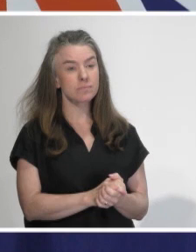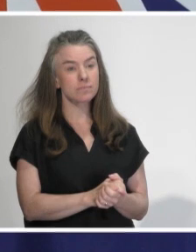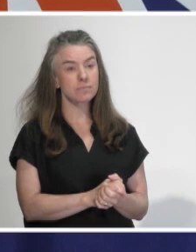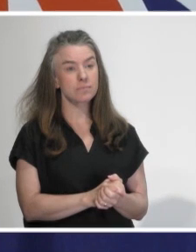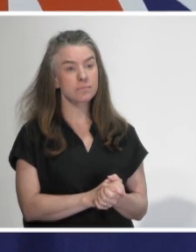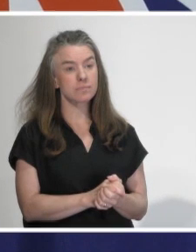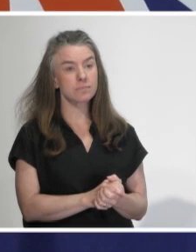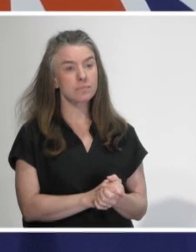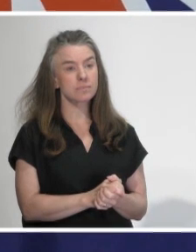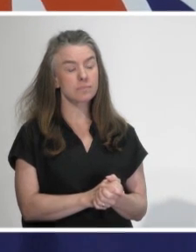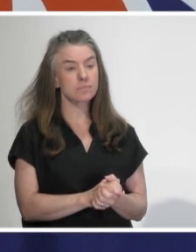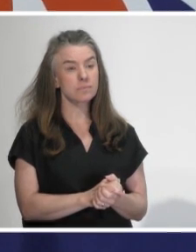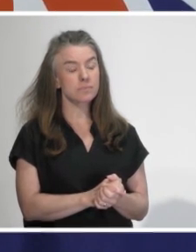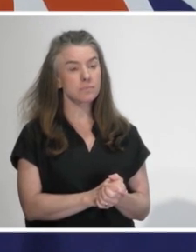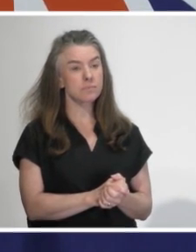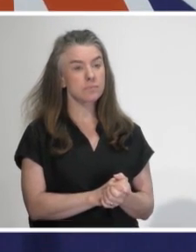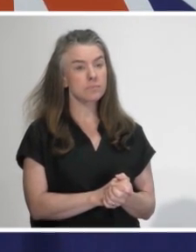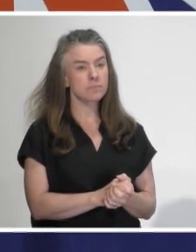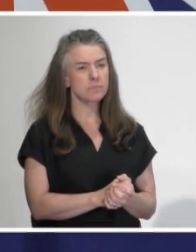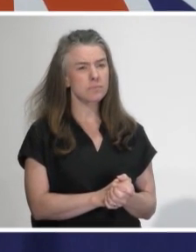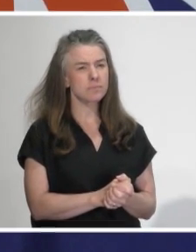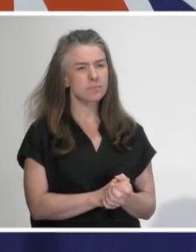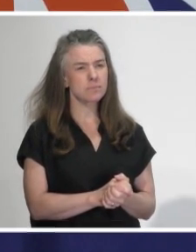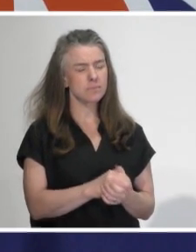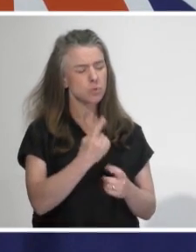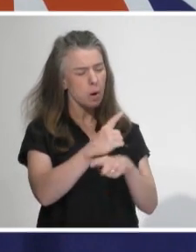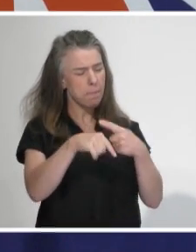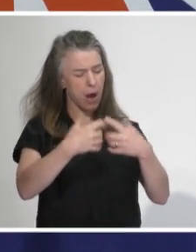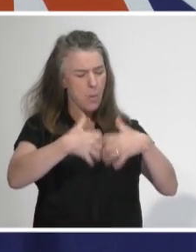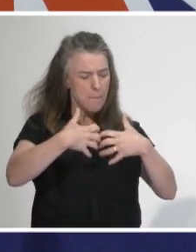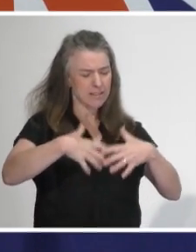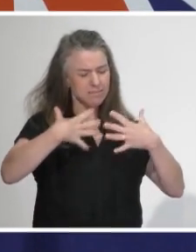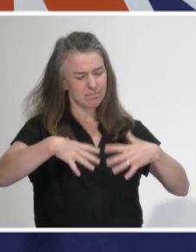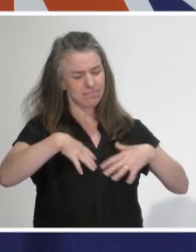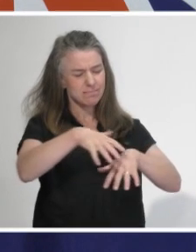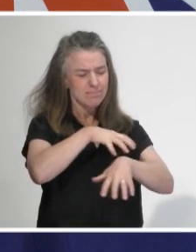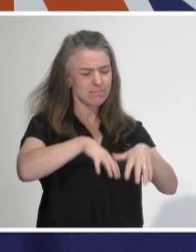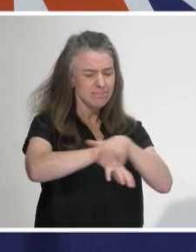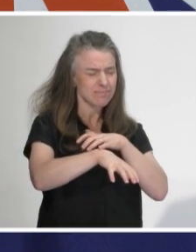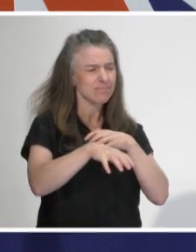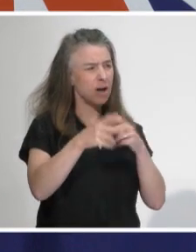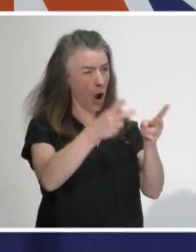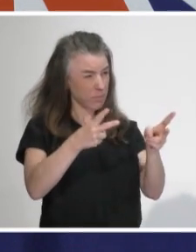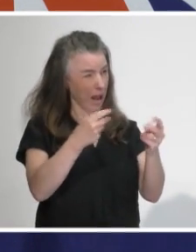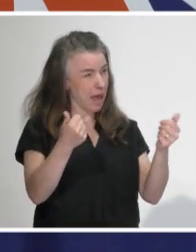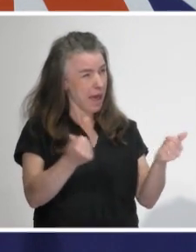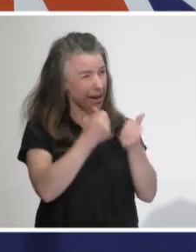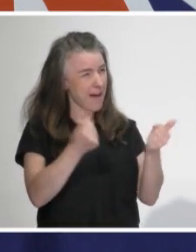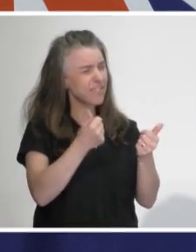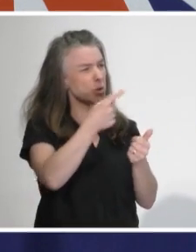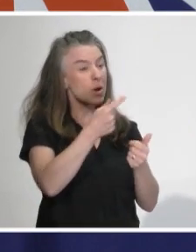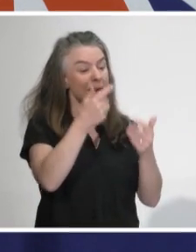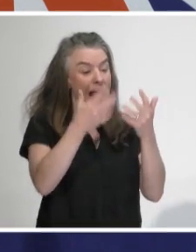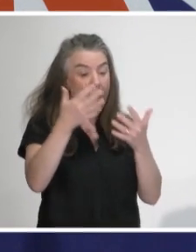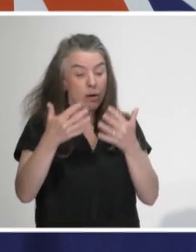like, that you're doing with DHBs? Do you feel like that should have been done right at the beginning? We always knew they were a vulnerable group. Why now?